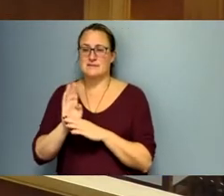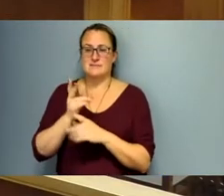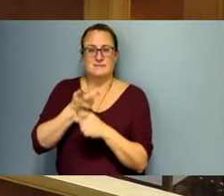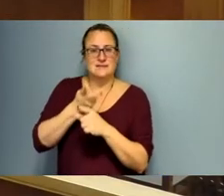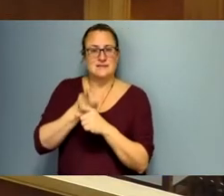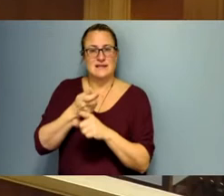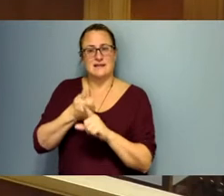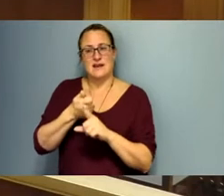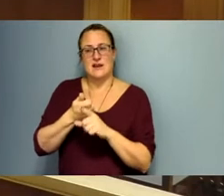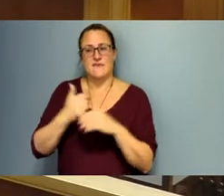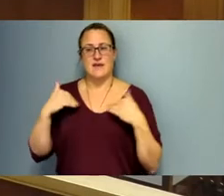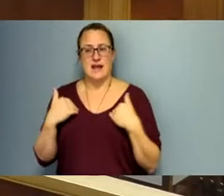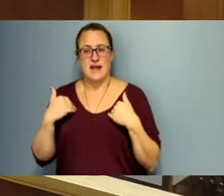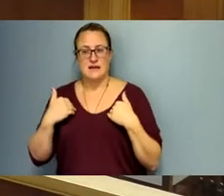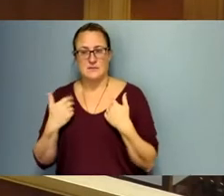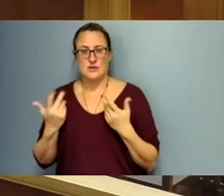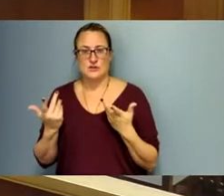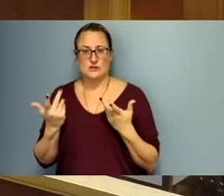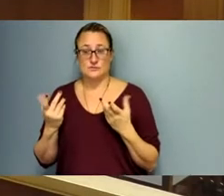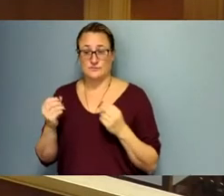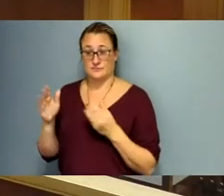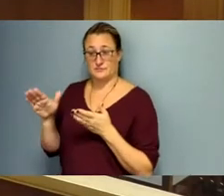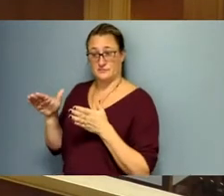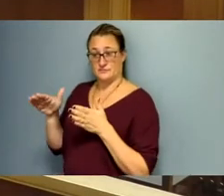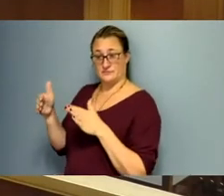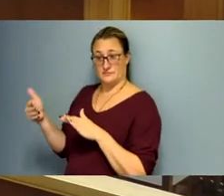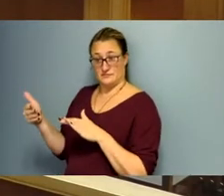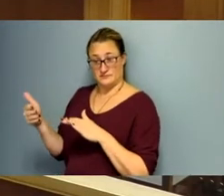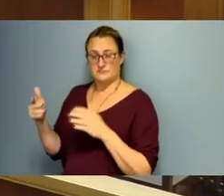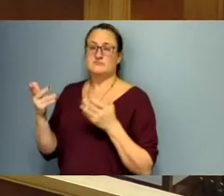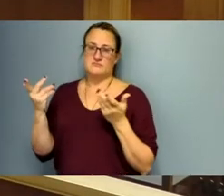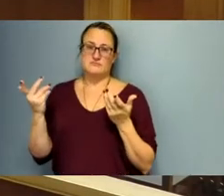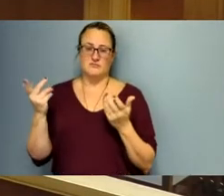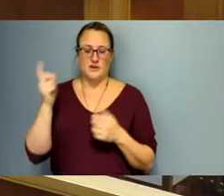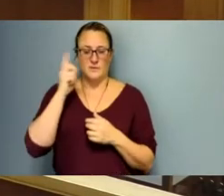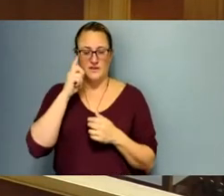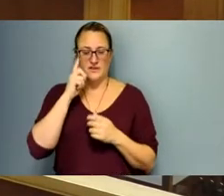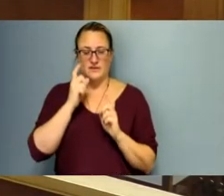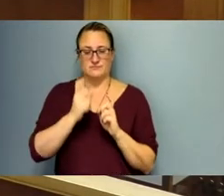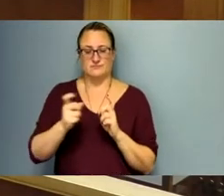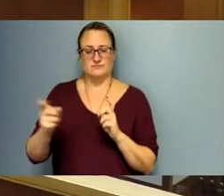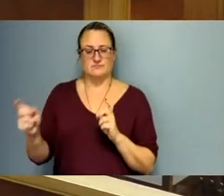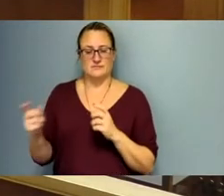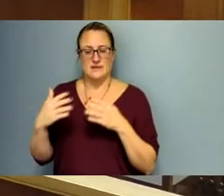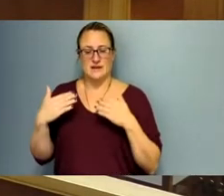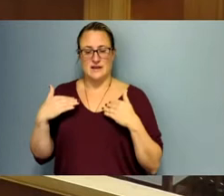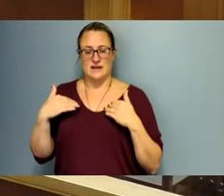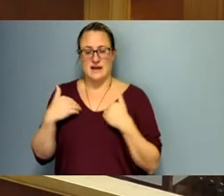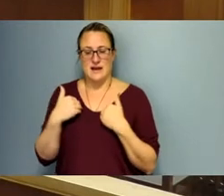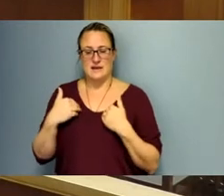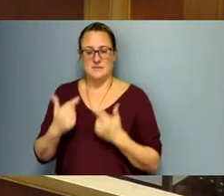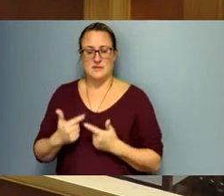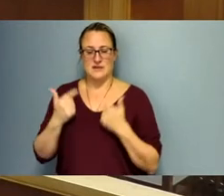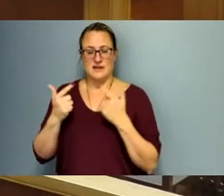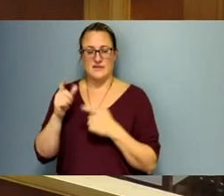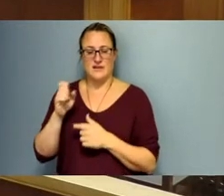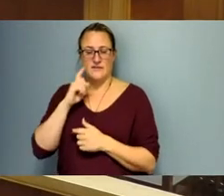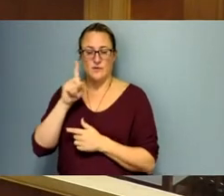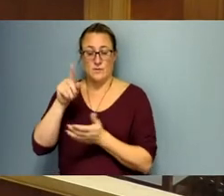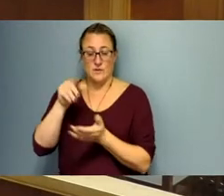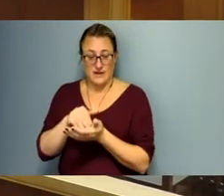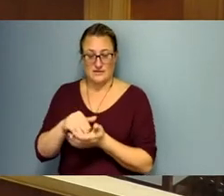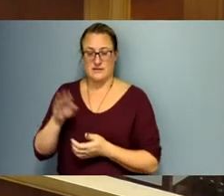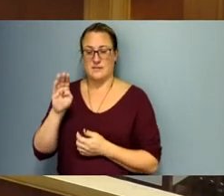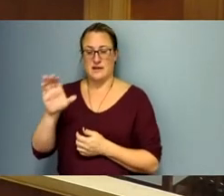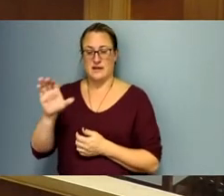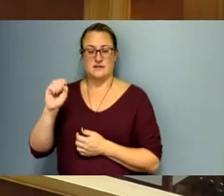So it made sense, given her recent passing, to do donations to Animal Lifeline for $1,000 and Bucks County SPCA for $5,000 at this